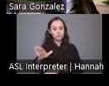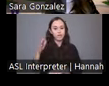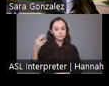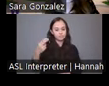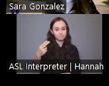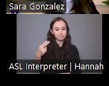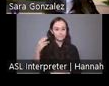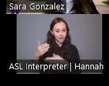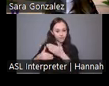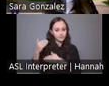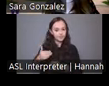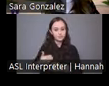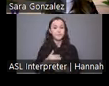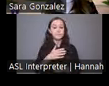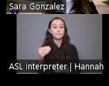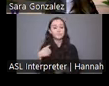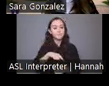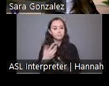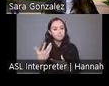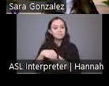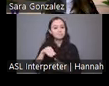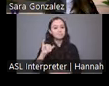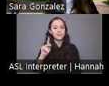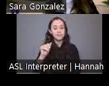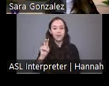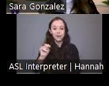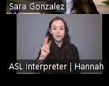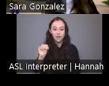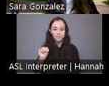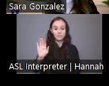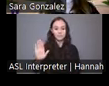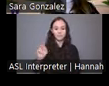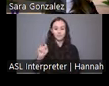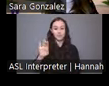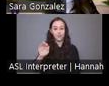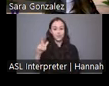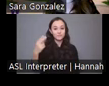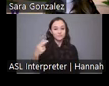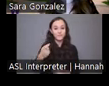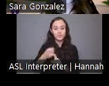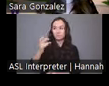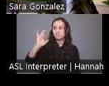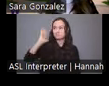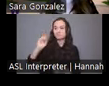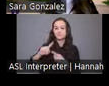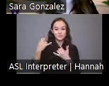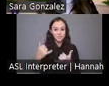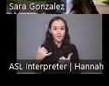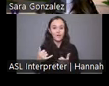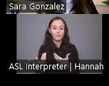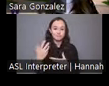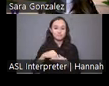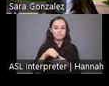they routinely integrate econim, those tribal histories from time immemorial to the present, into the interpretation of their ancestral